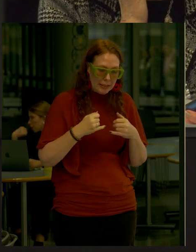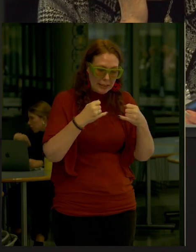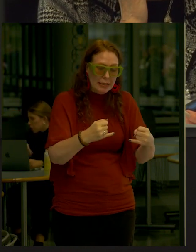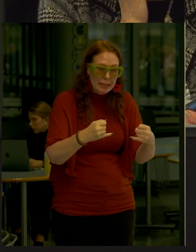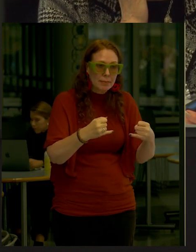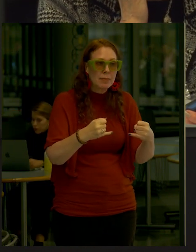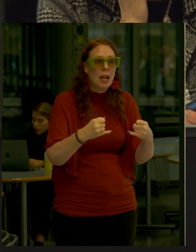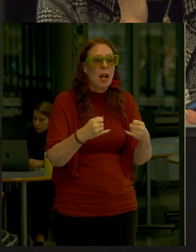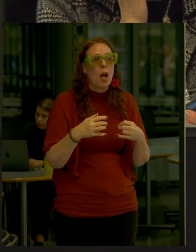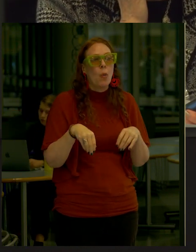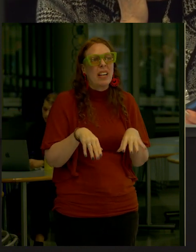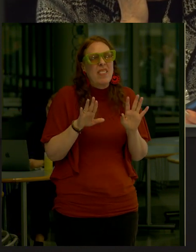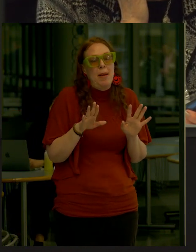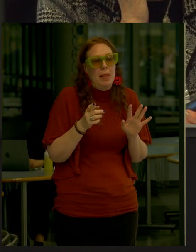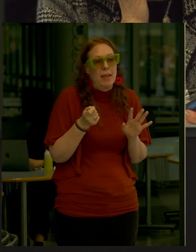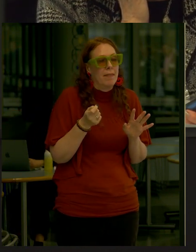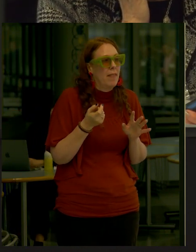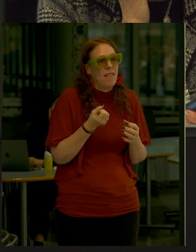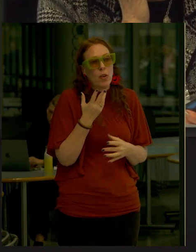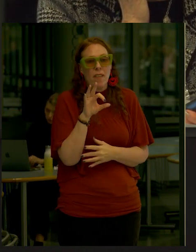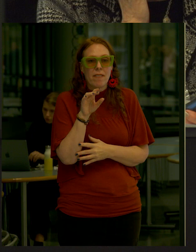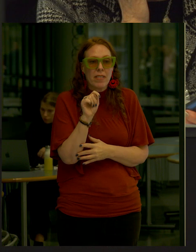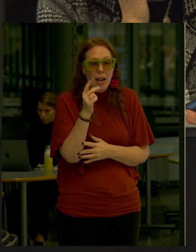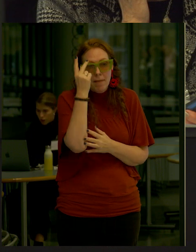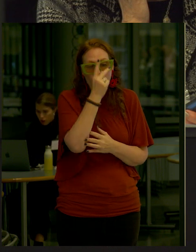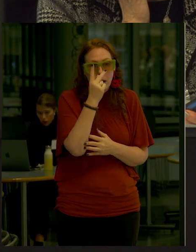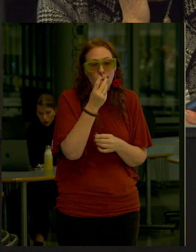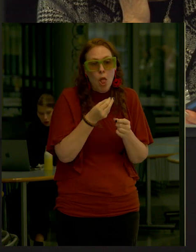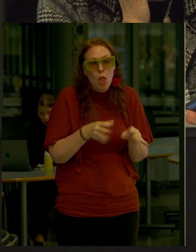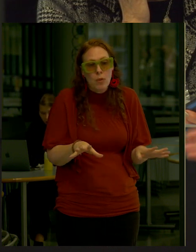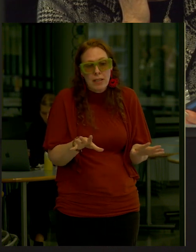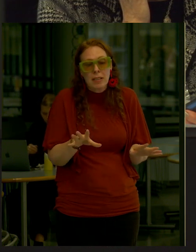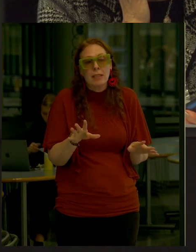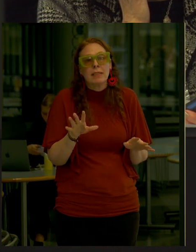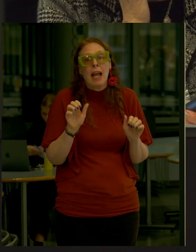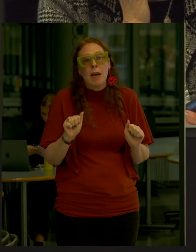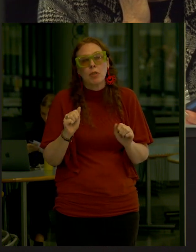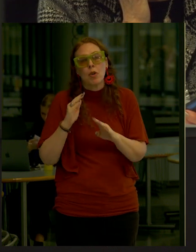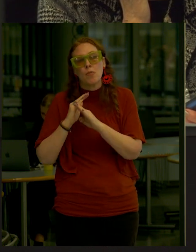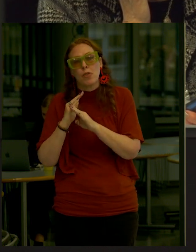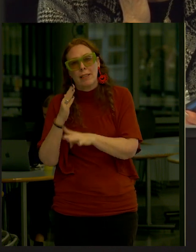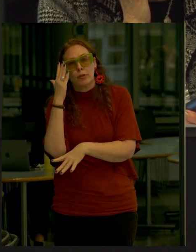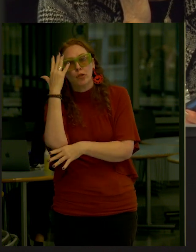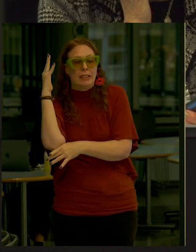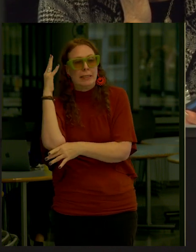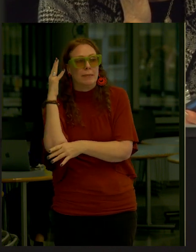something we're giving up here There's a couple of feet of park That we're giving up In order to project those trees